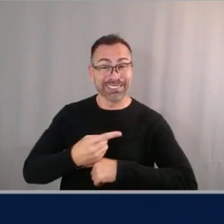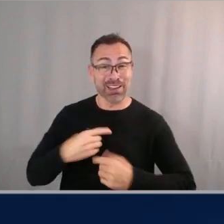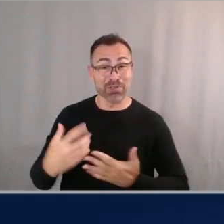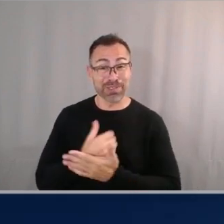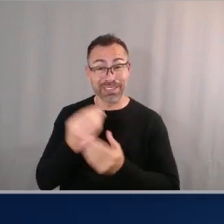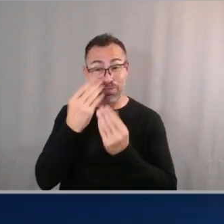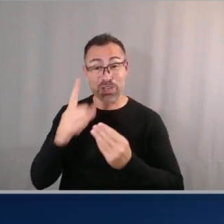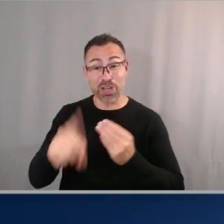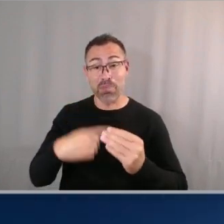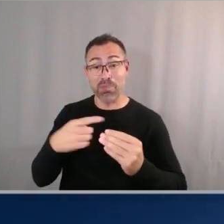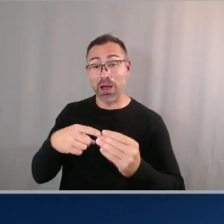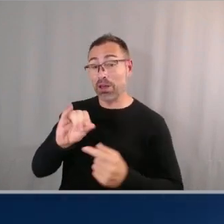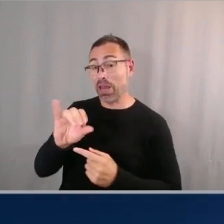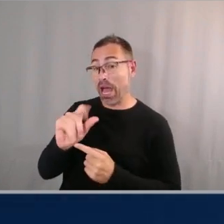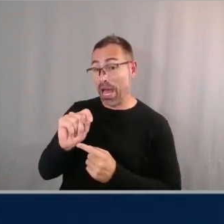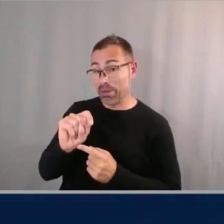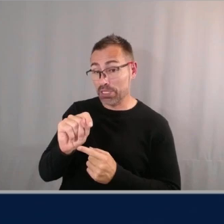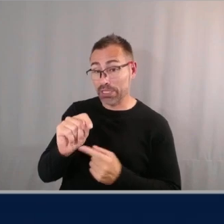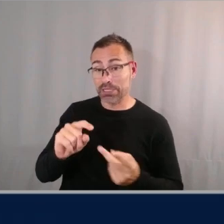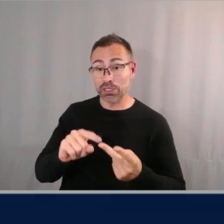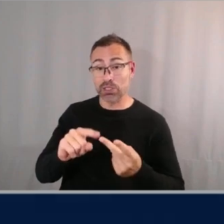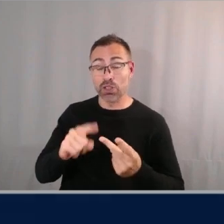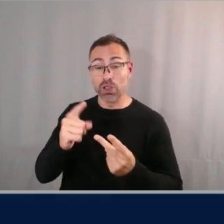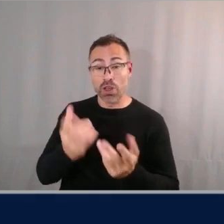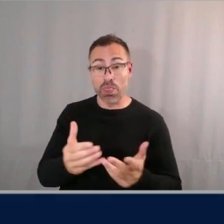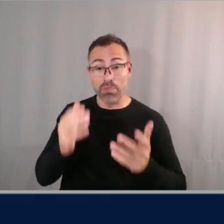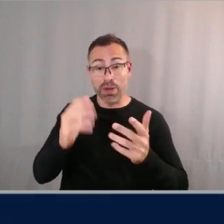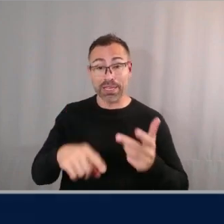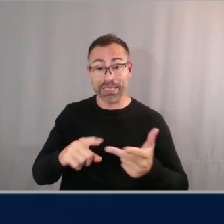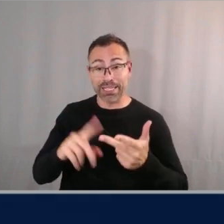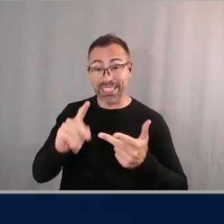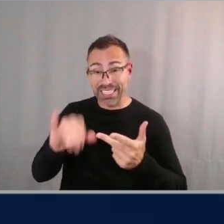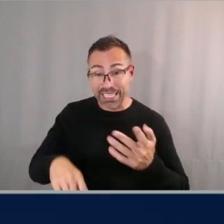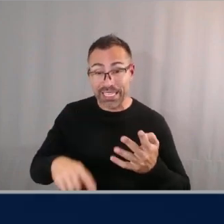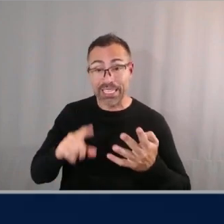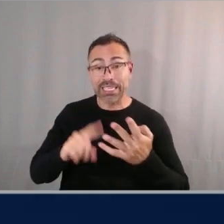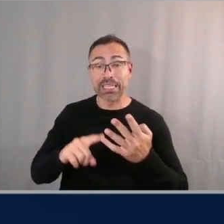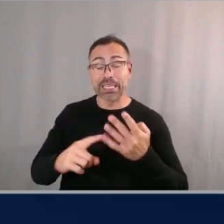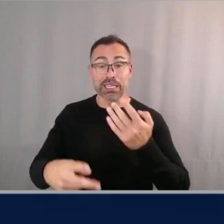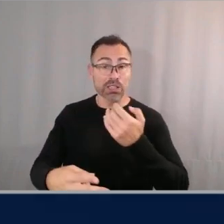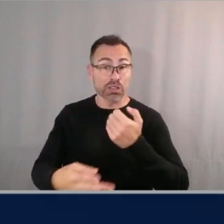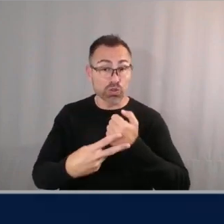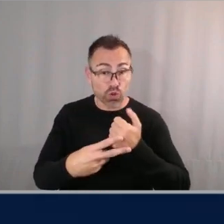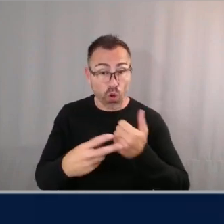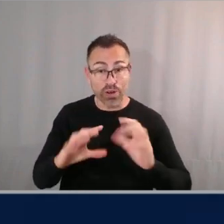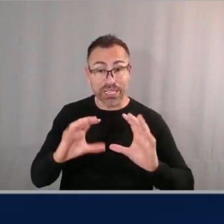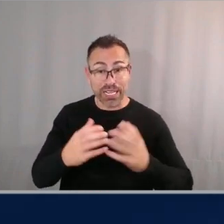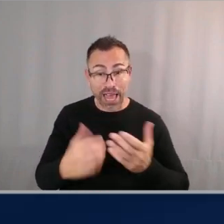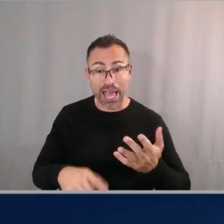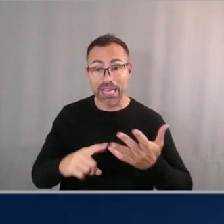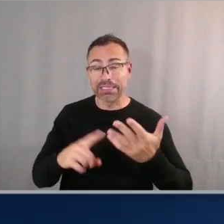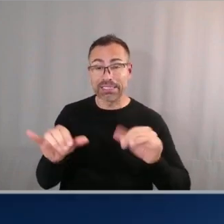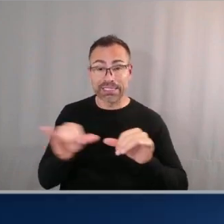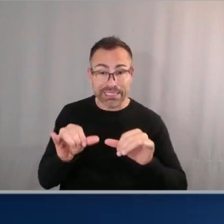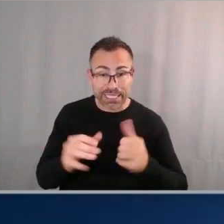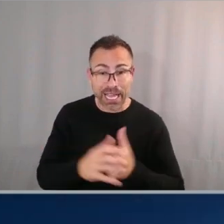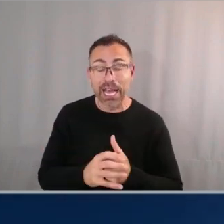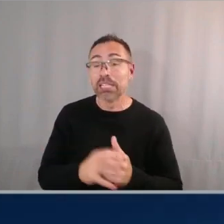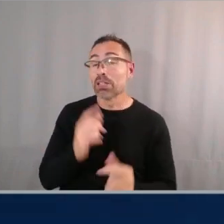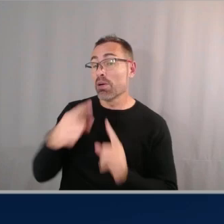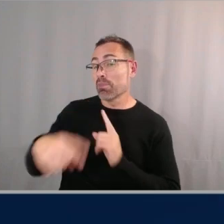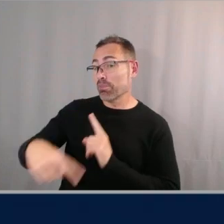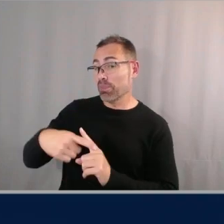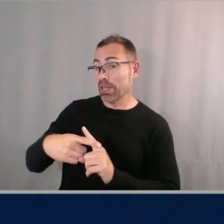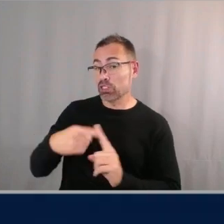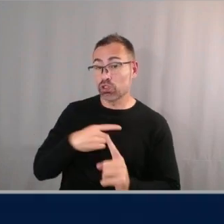object you can get the bucket the key the storage class the size you also get custom metadata which includes